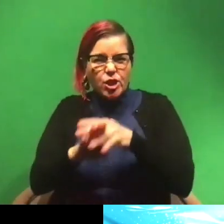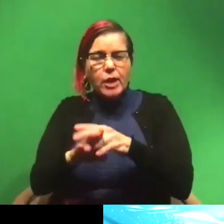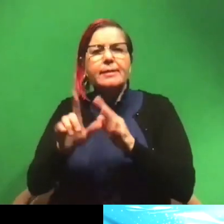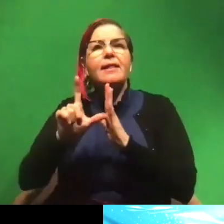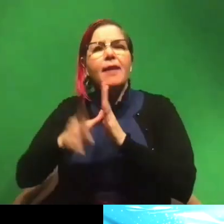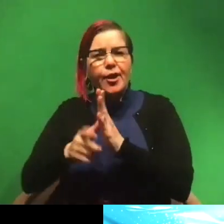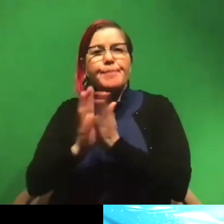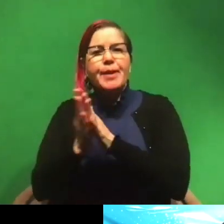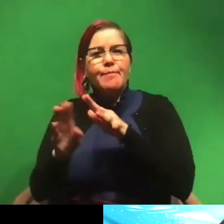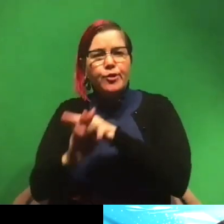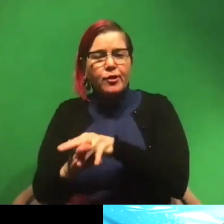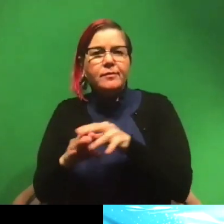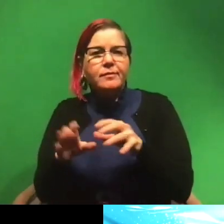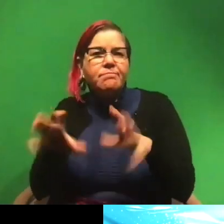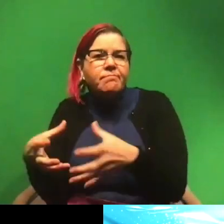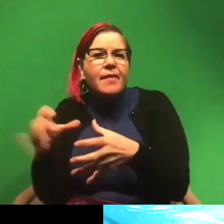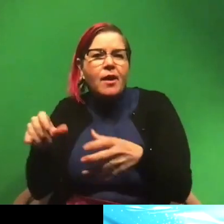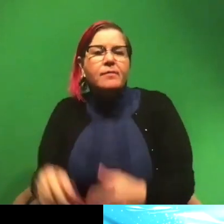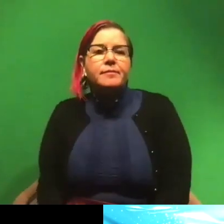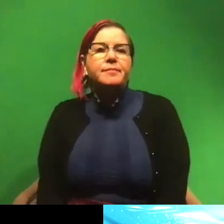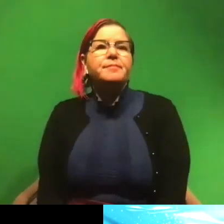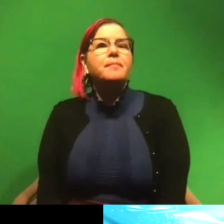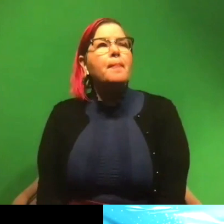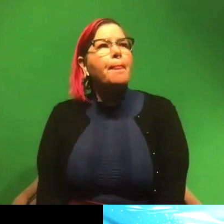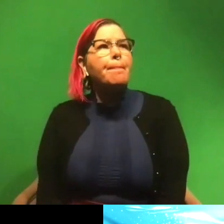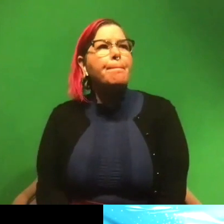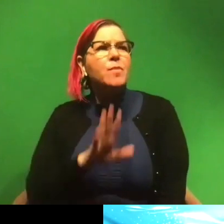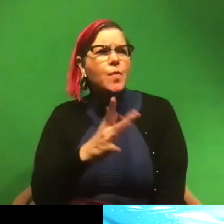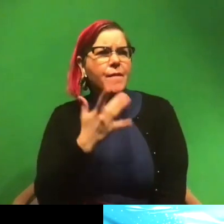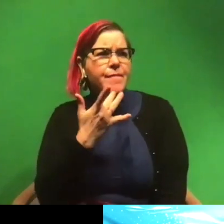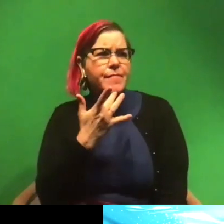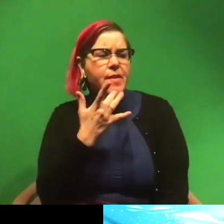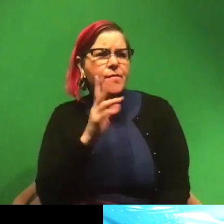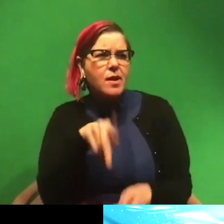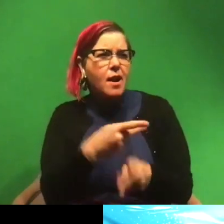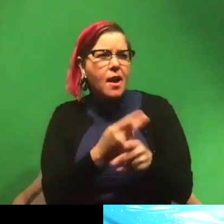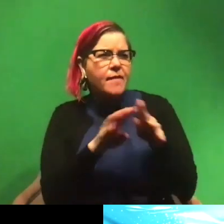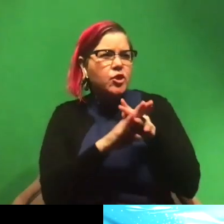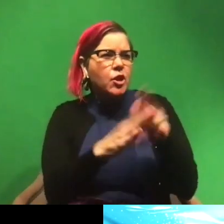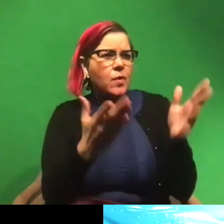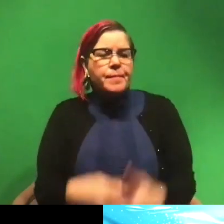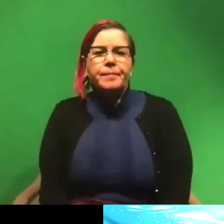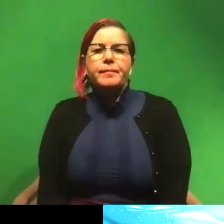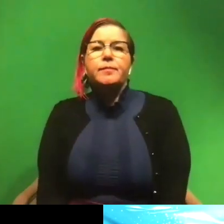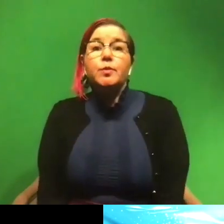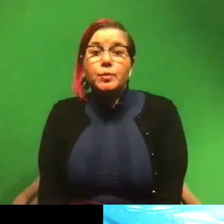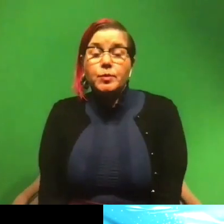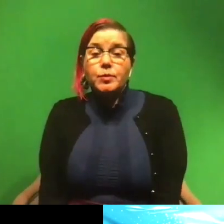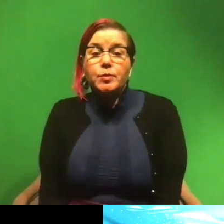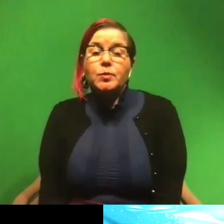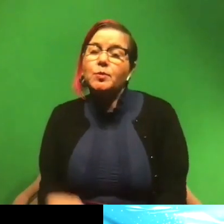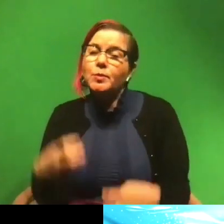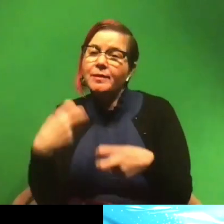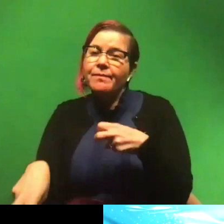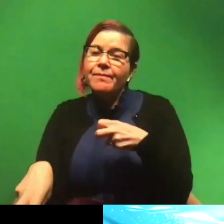sharks. Sounds good. What is your favorite type of shark? Oh, that's a tough